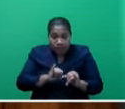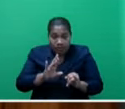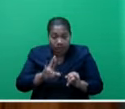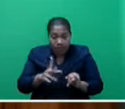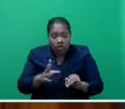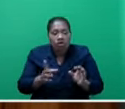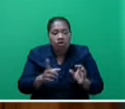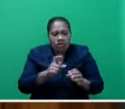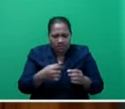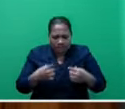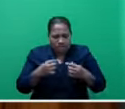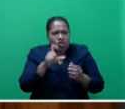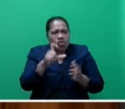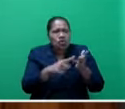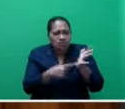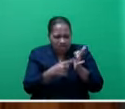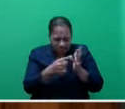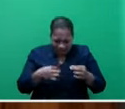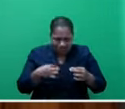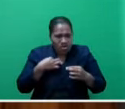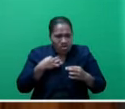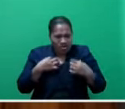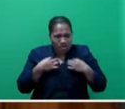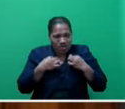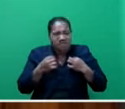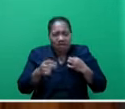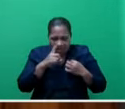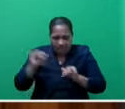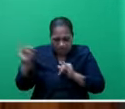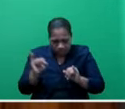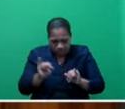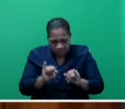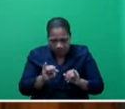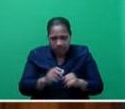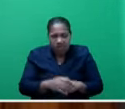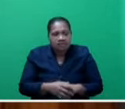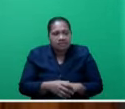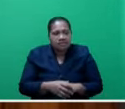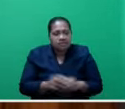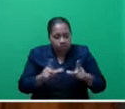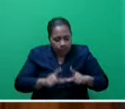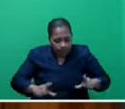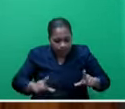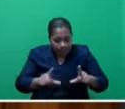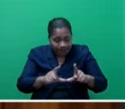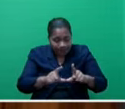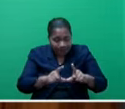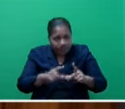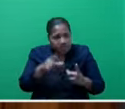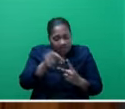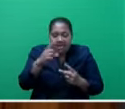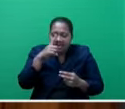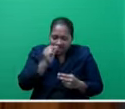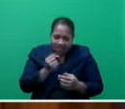but it can also provide the garment industry with a locally sourced alternative to which they can add